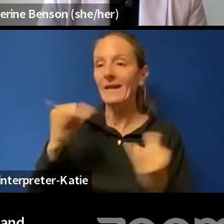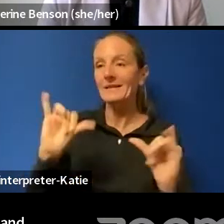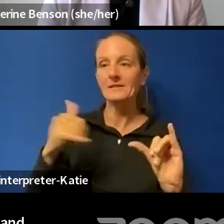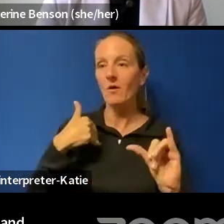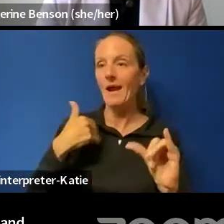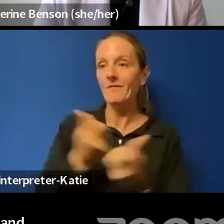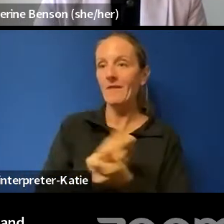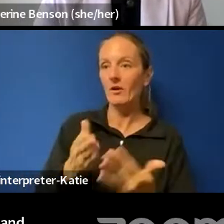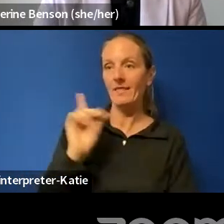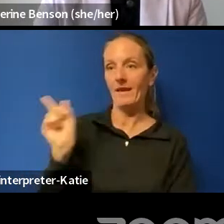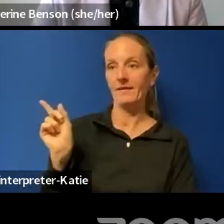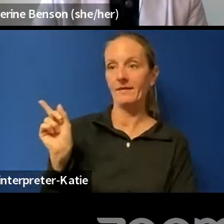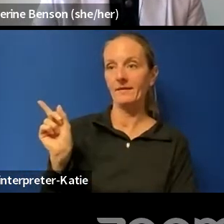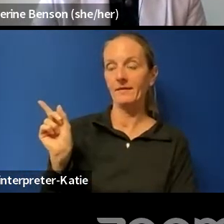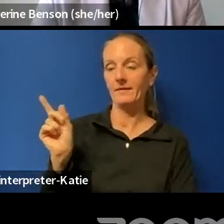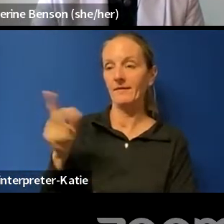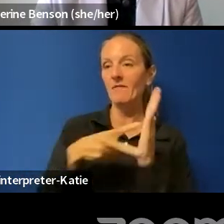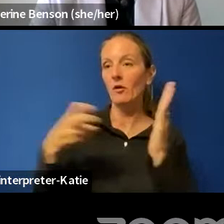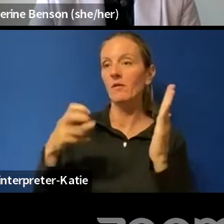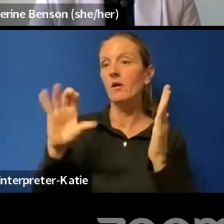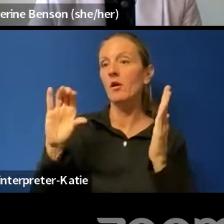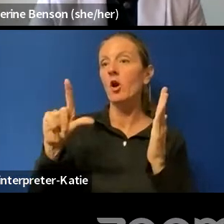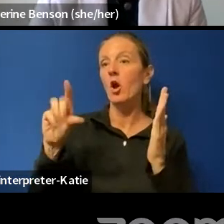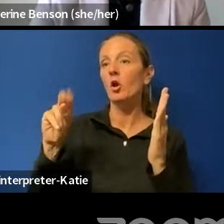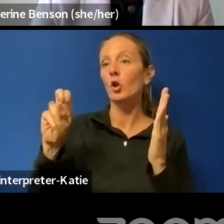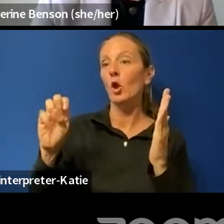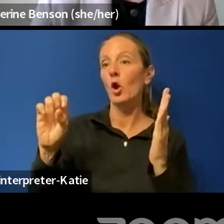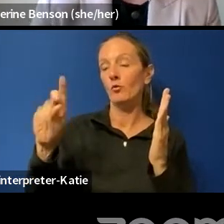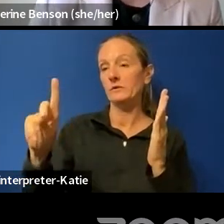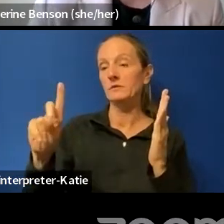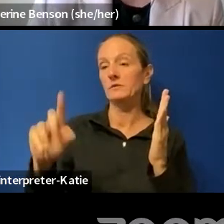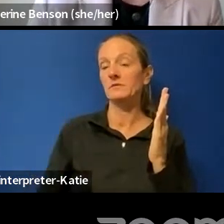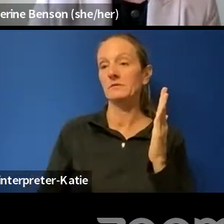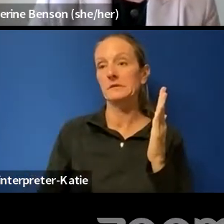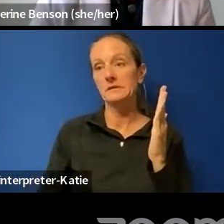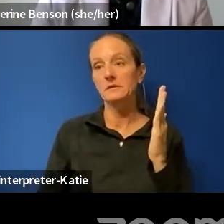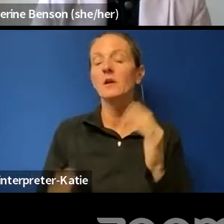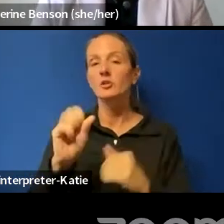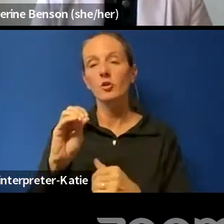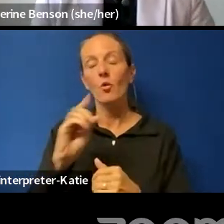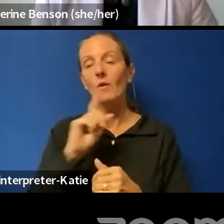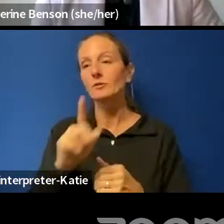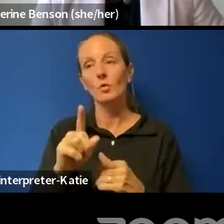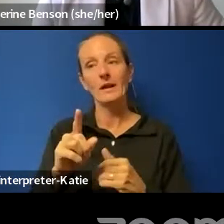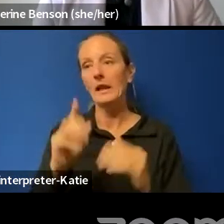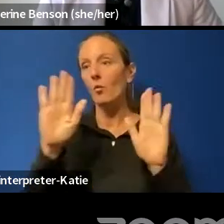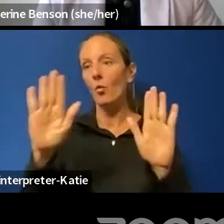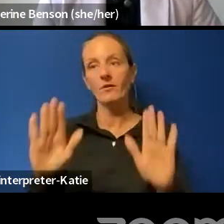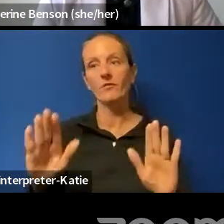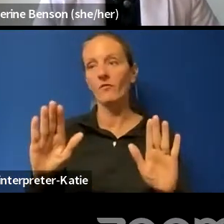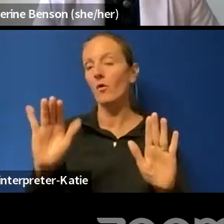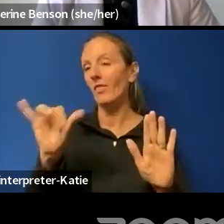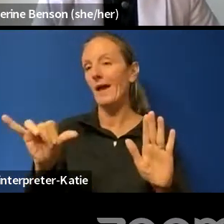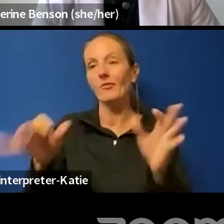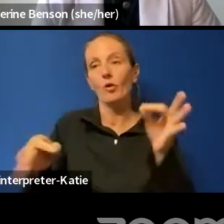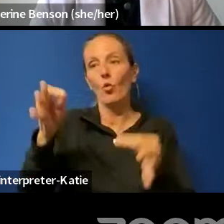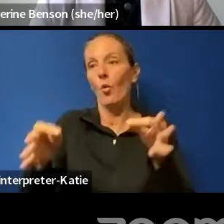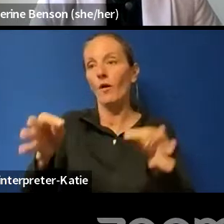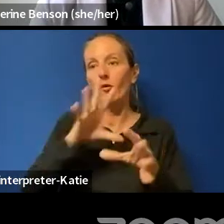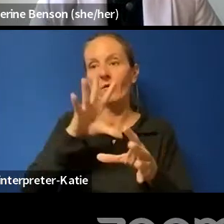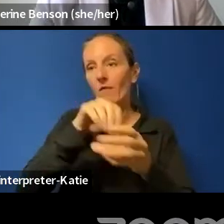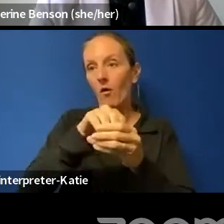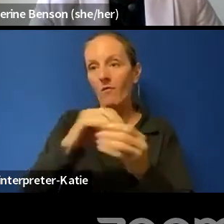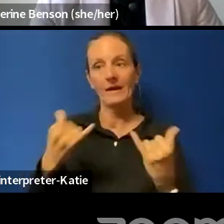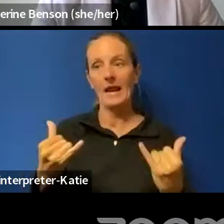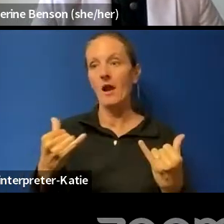yeah, so, so again, it's excellent that our courts are starting to weigh in and say that there need to be some kind of limitations on this